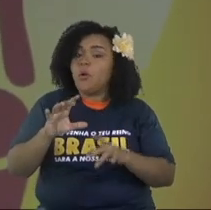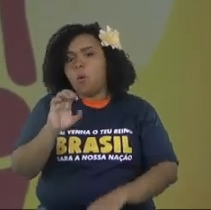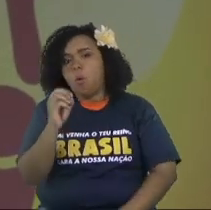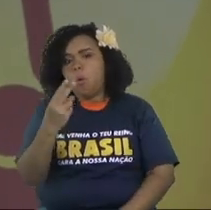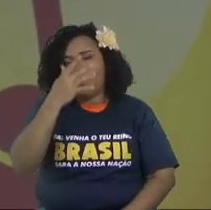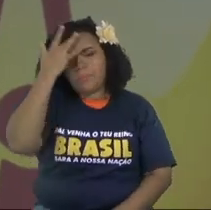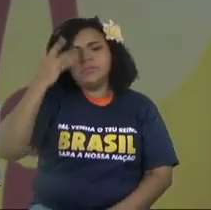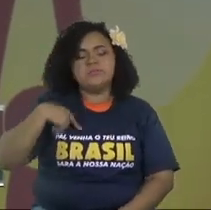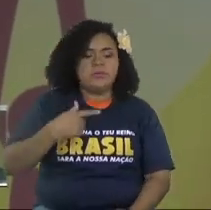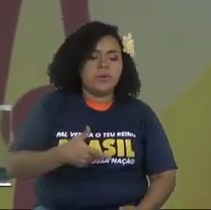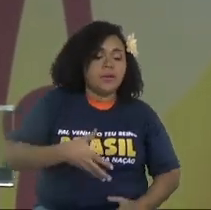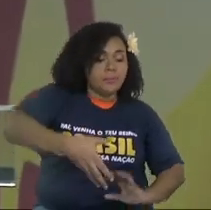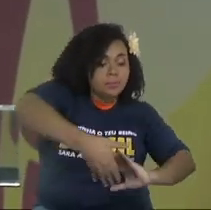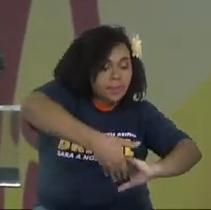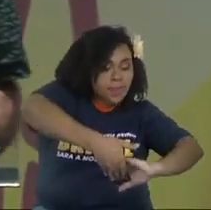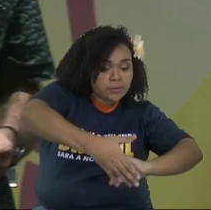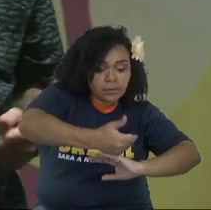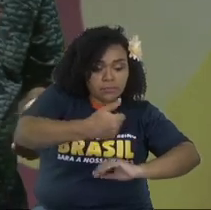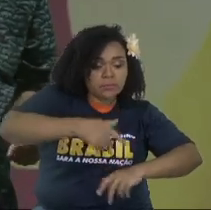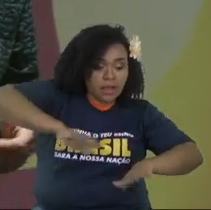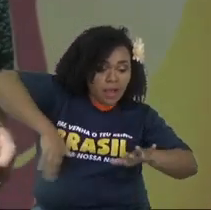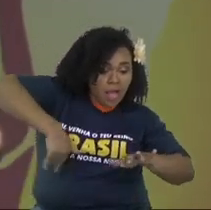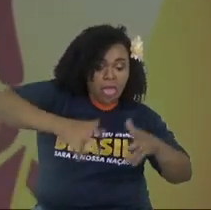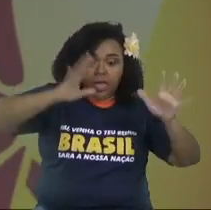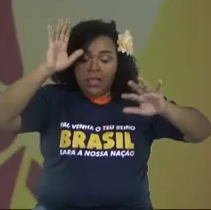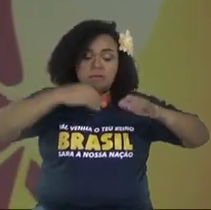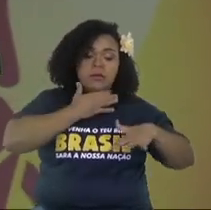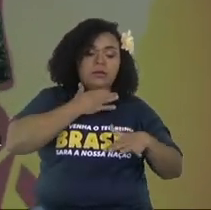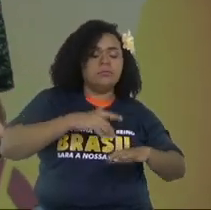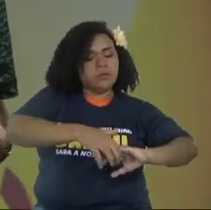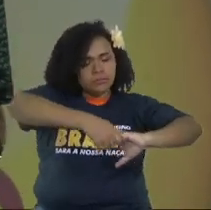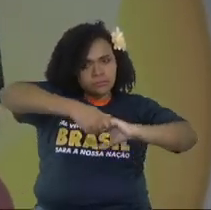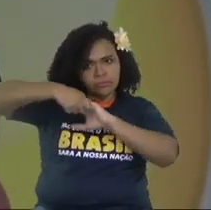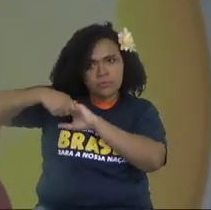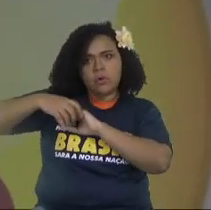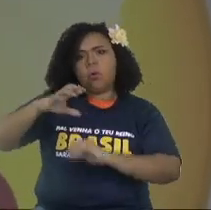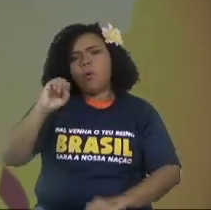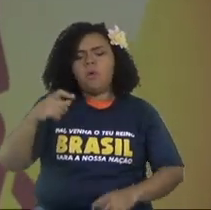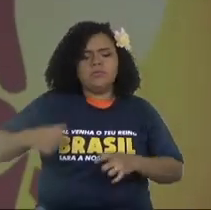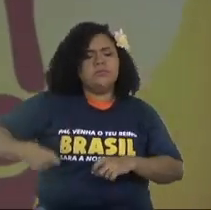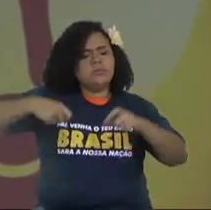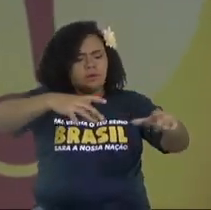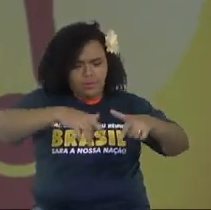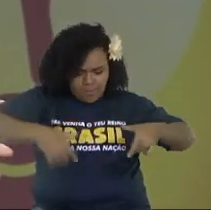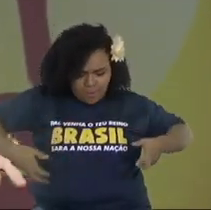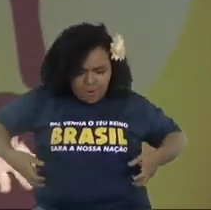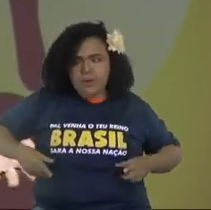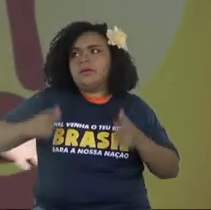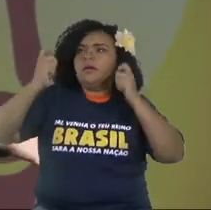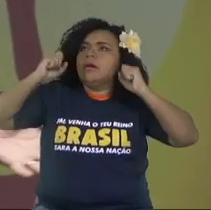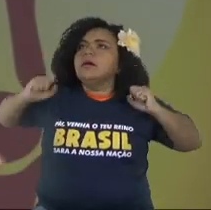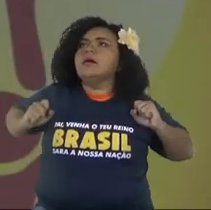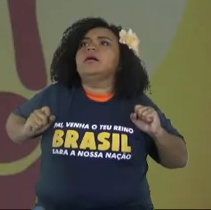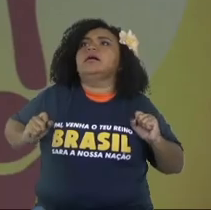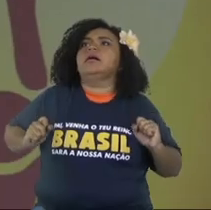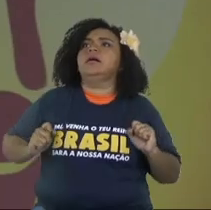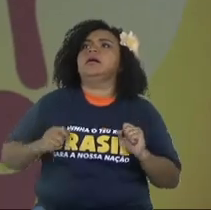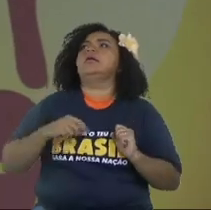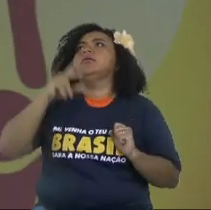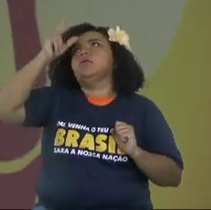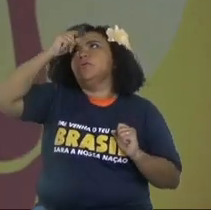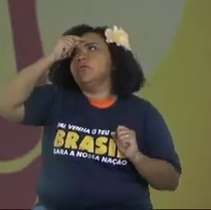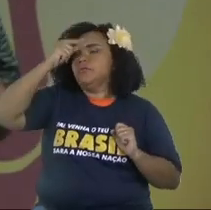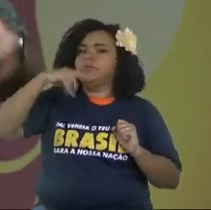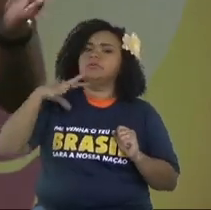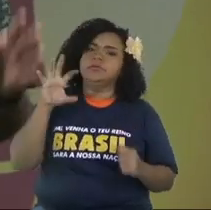And then someone threw something towards you to save you or